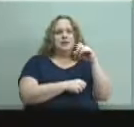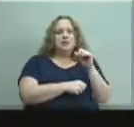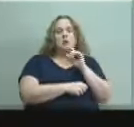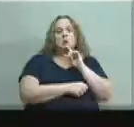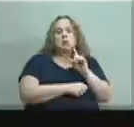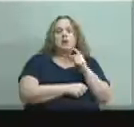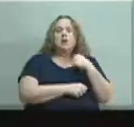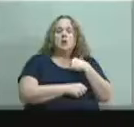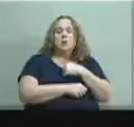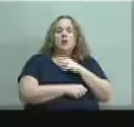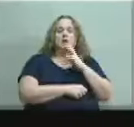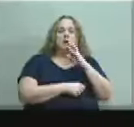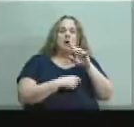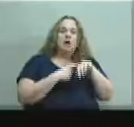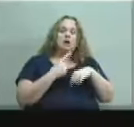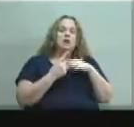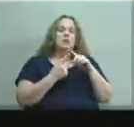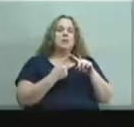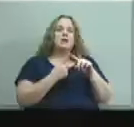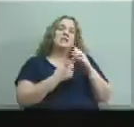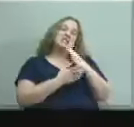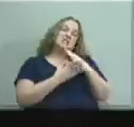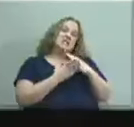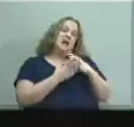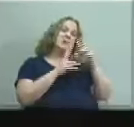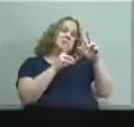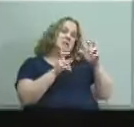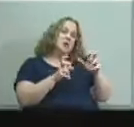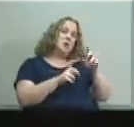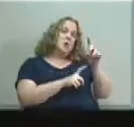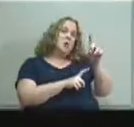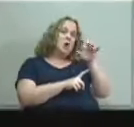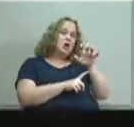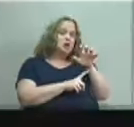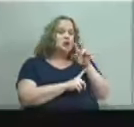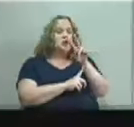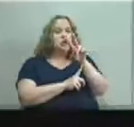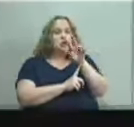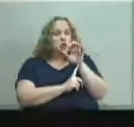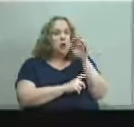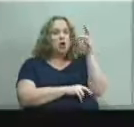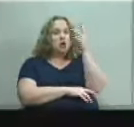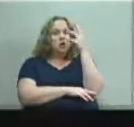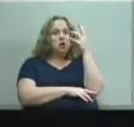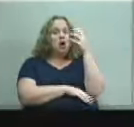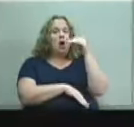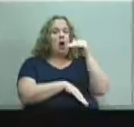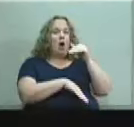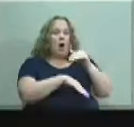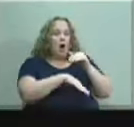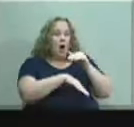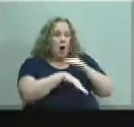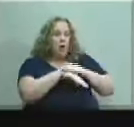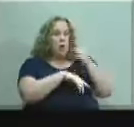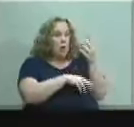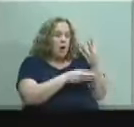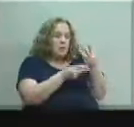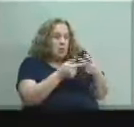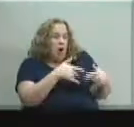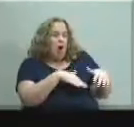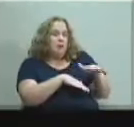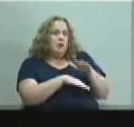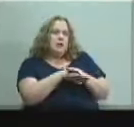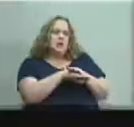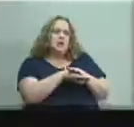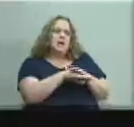literally talking about in some cases 100 200 trees on a property taking what